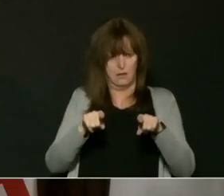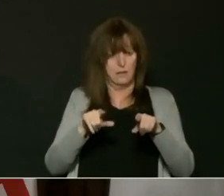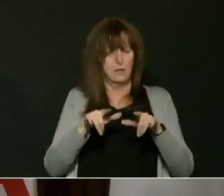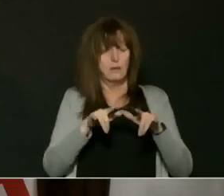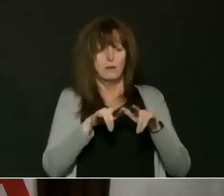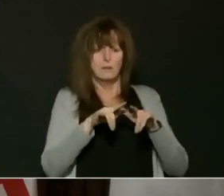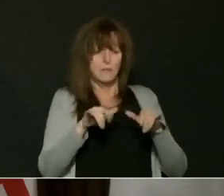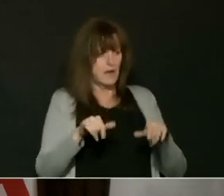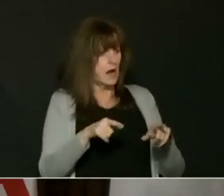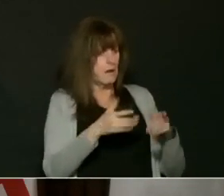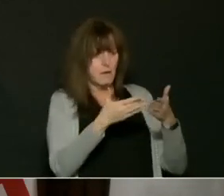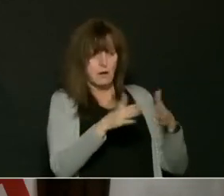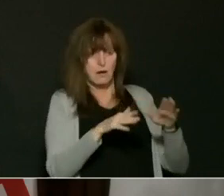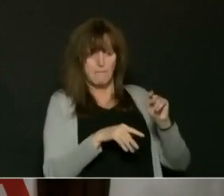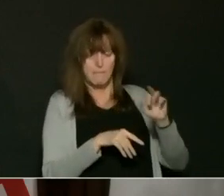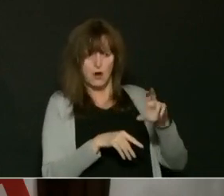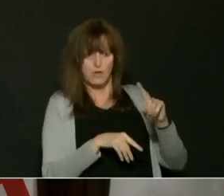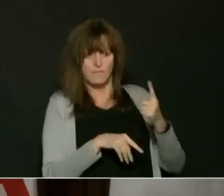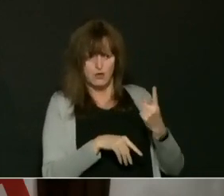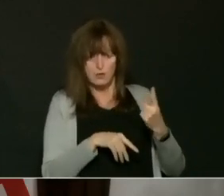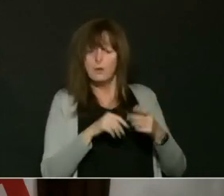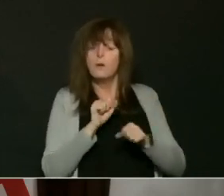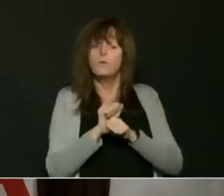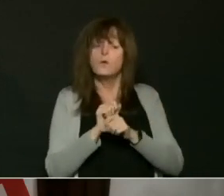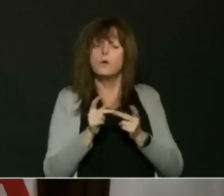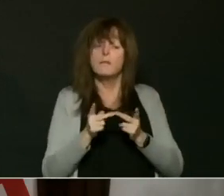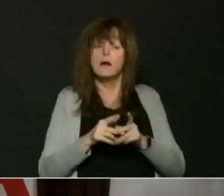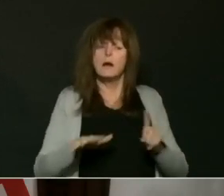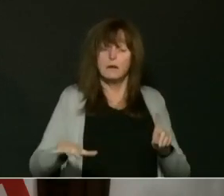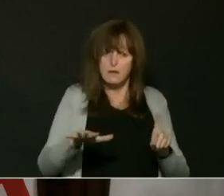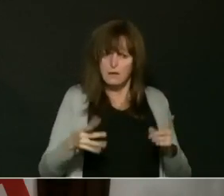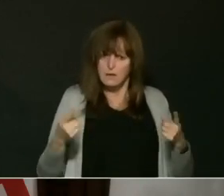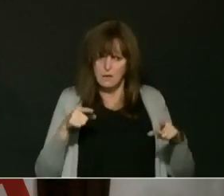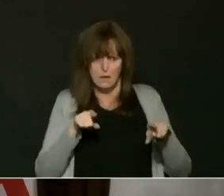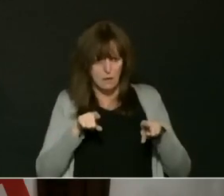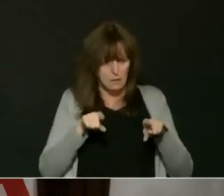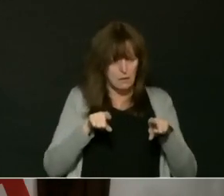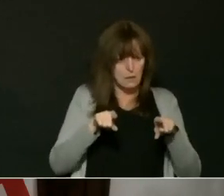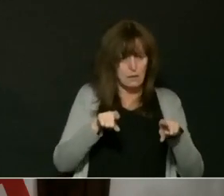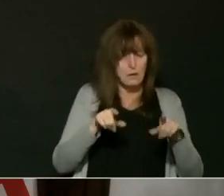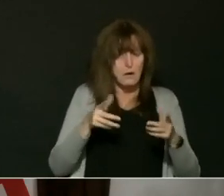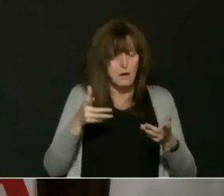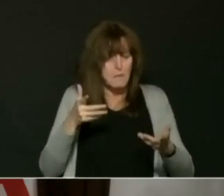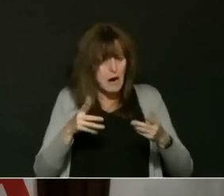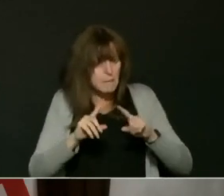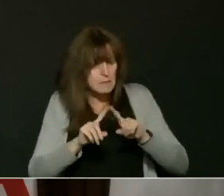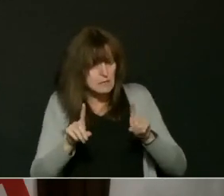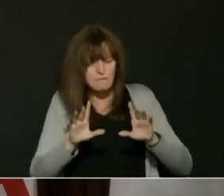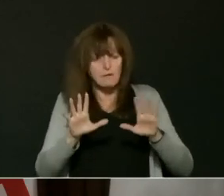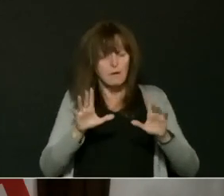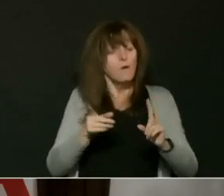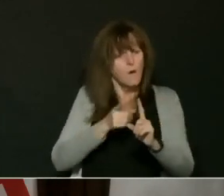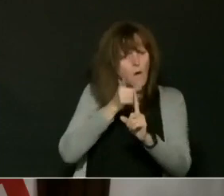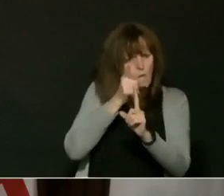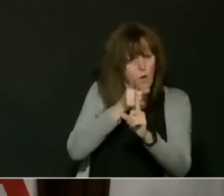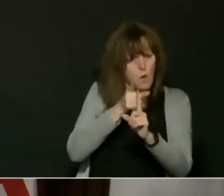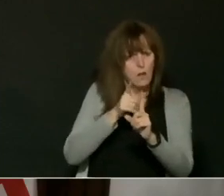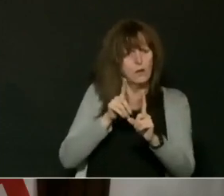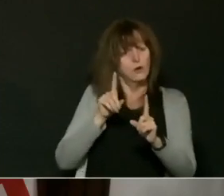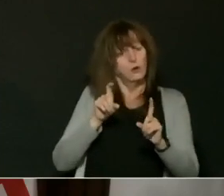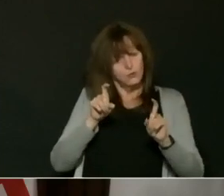early for some organizations, but that's my goal is to have those immunization policies removed by the 1st. they have done, their